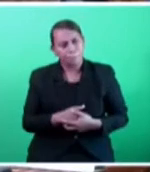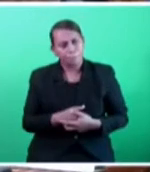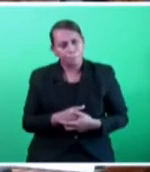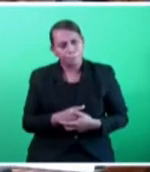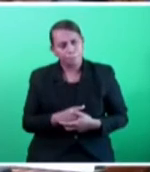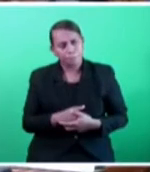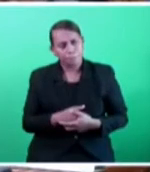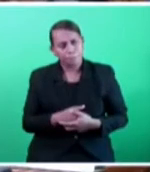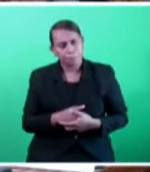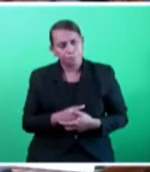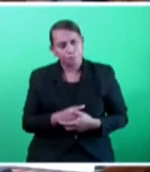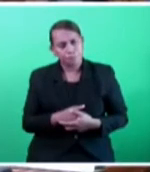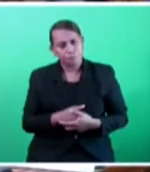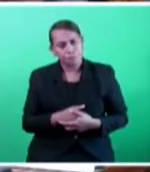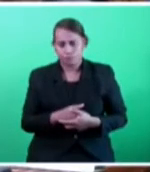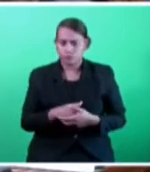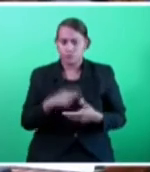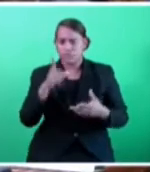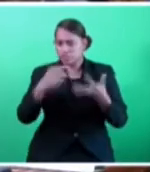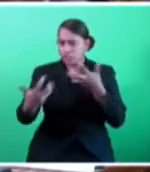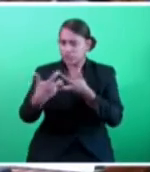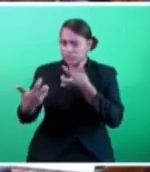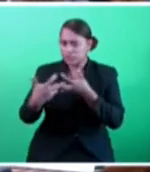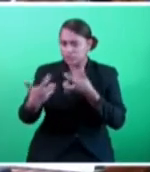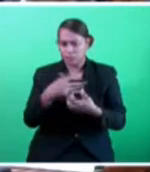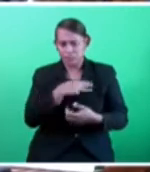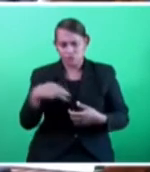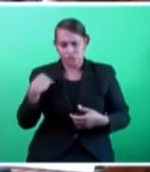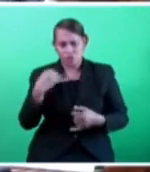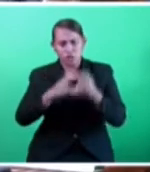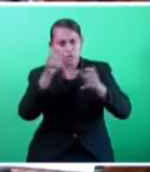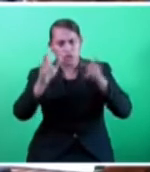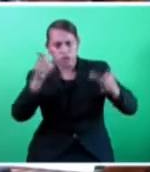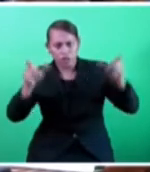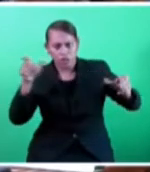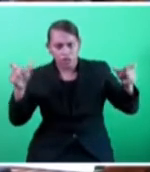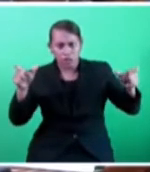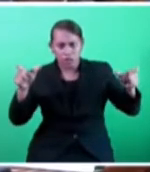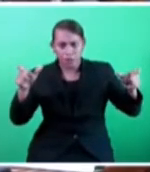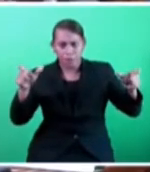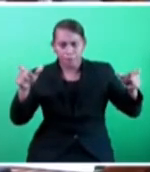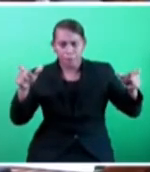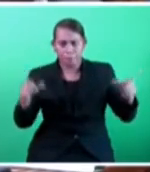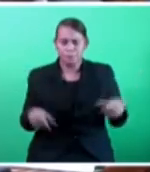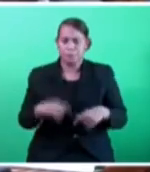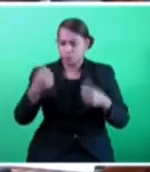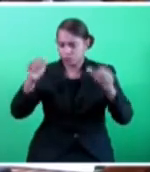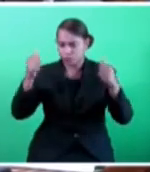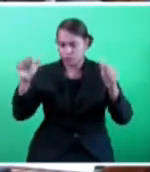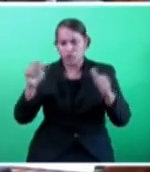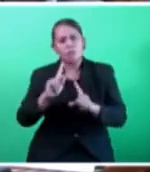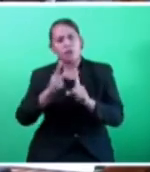between the ministries and stakeholders, such as the Ministry of Forestry, such in achieving priority areas through shared resources.